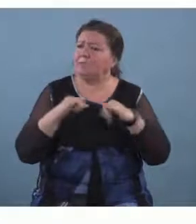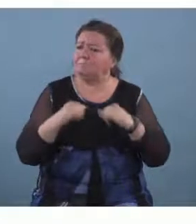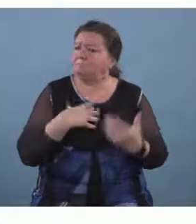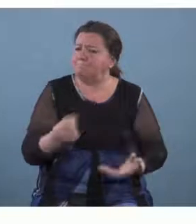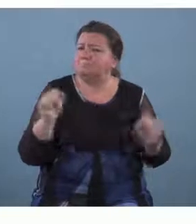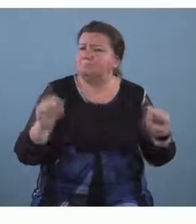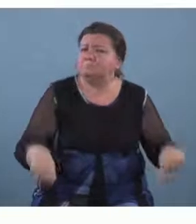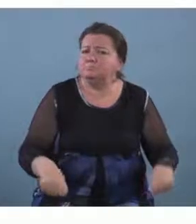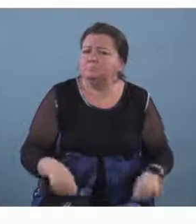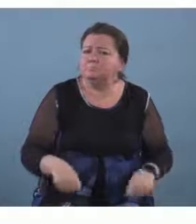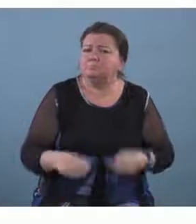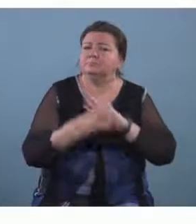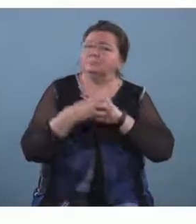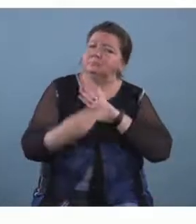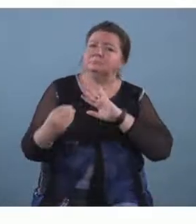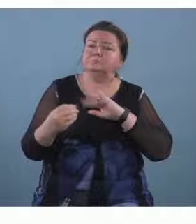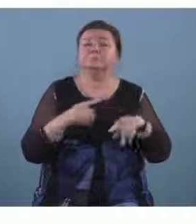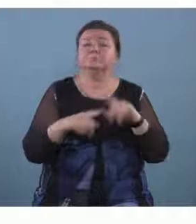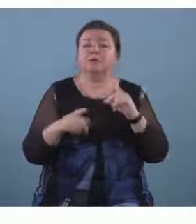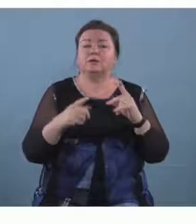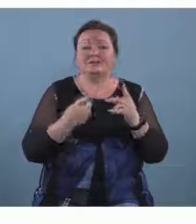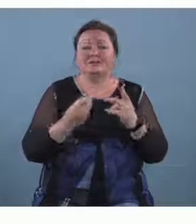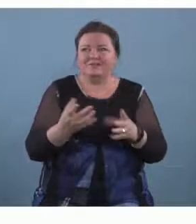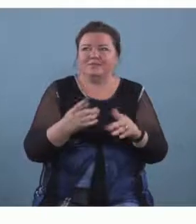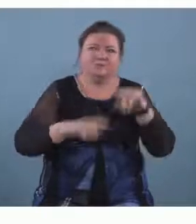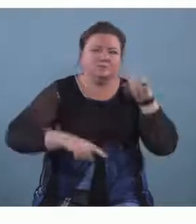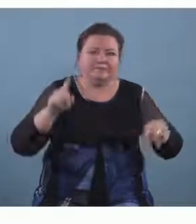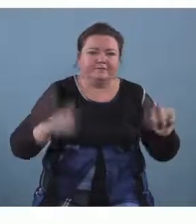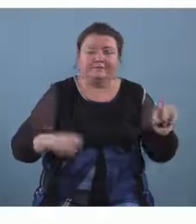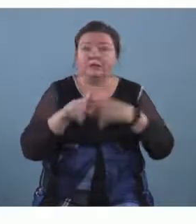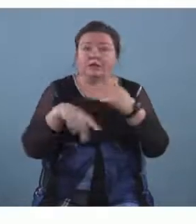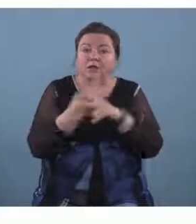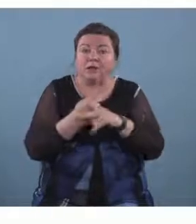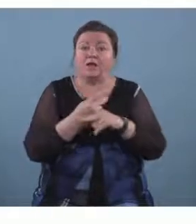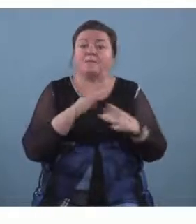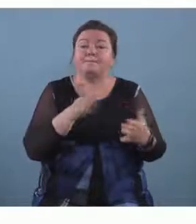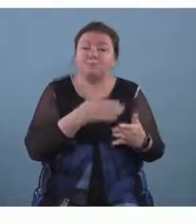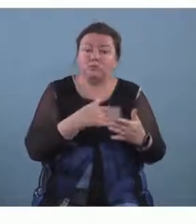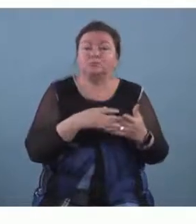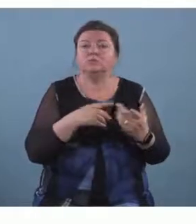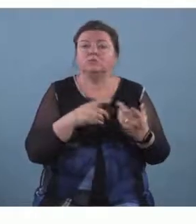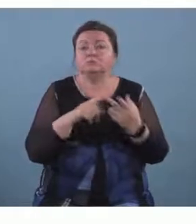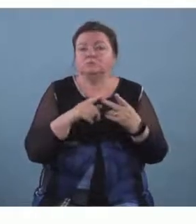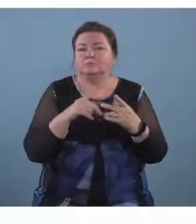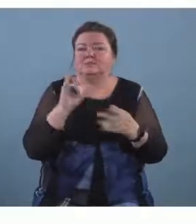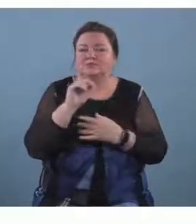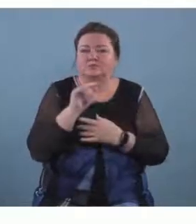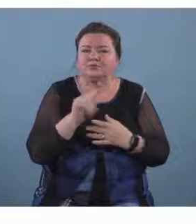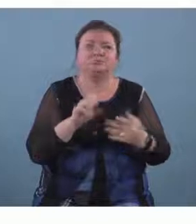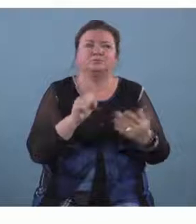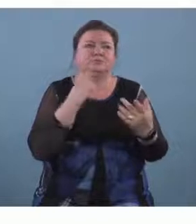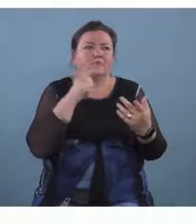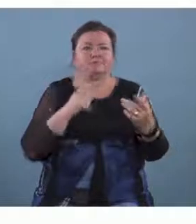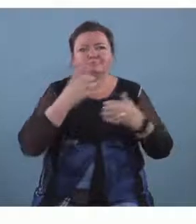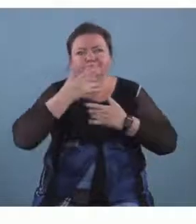we would provide a wide range of musical instruments for all the children to get hands on with and that give them